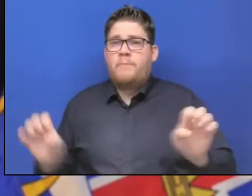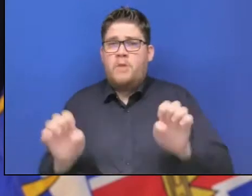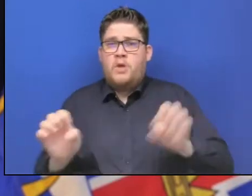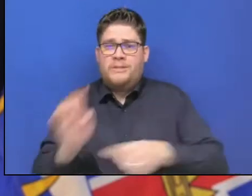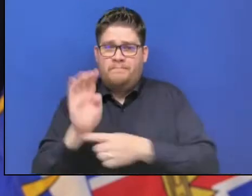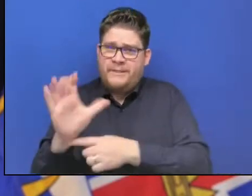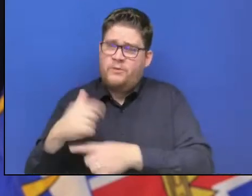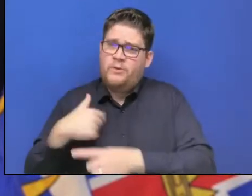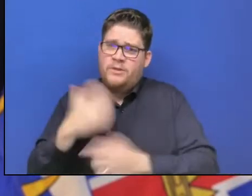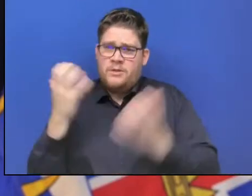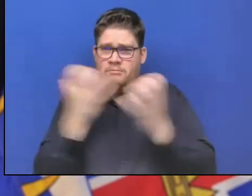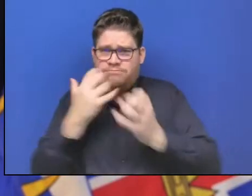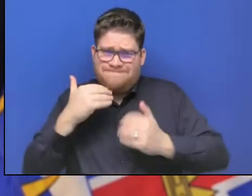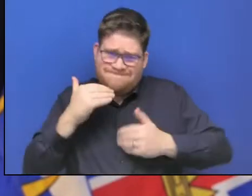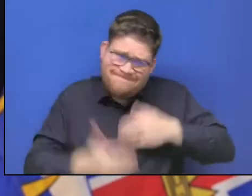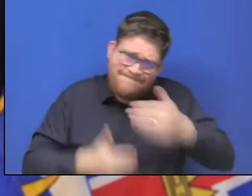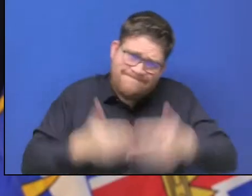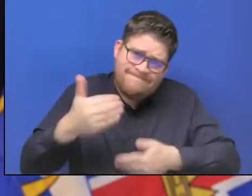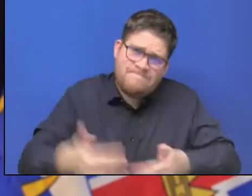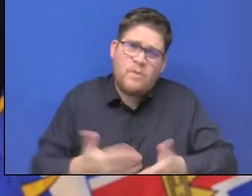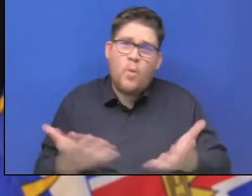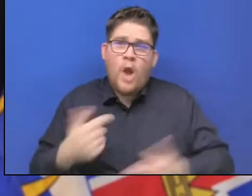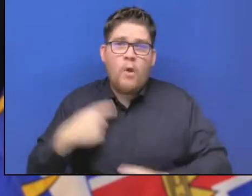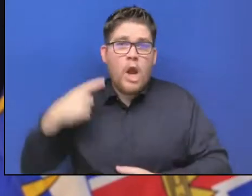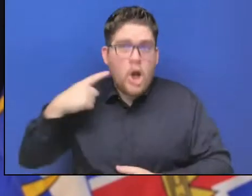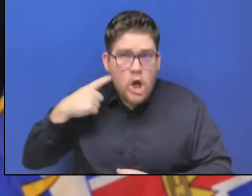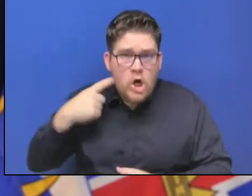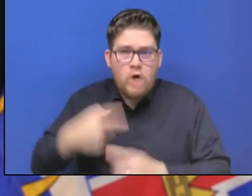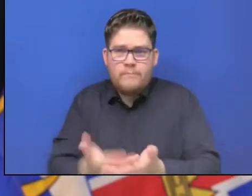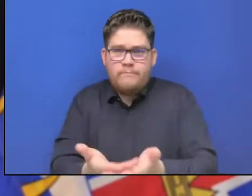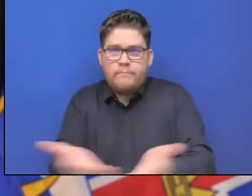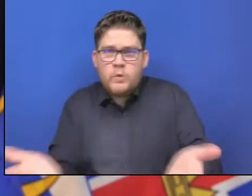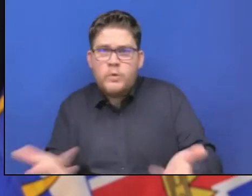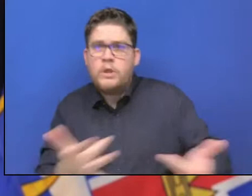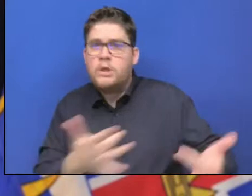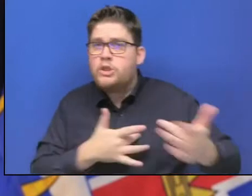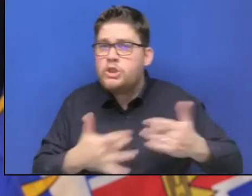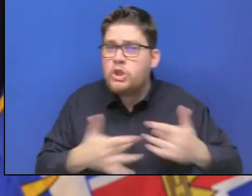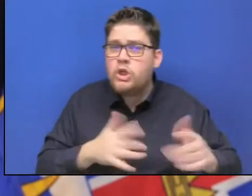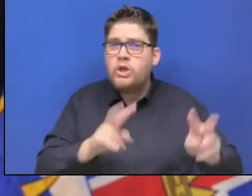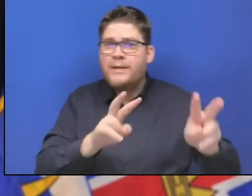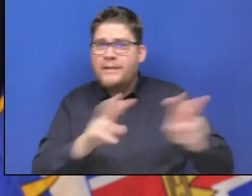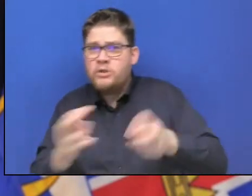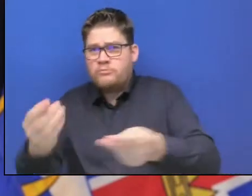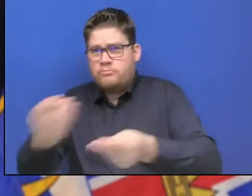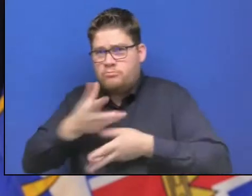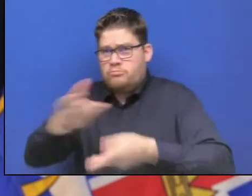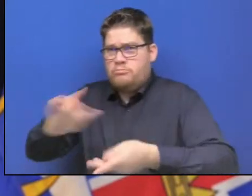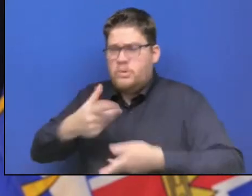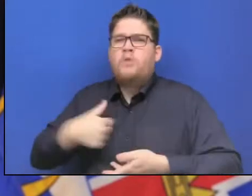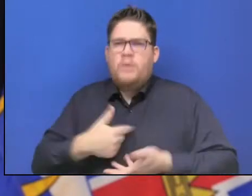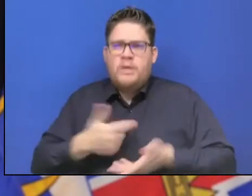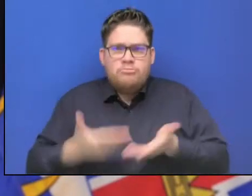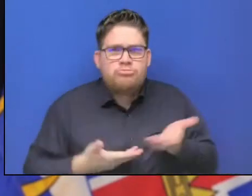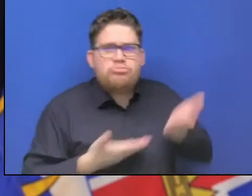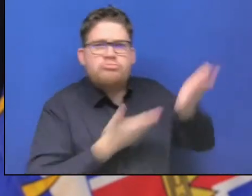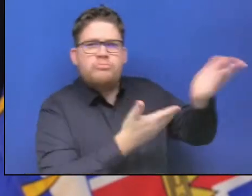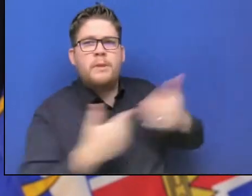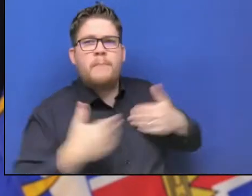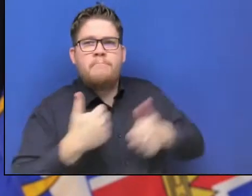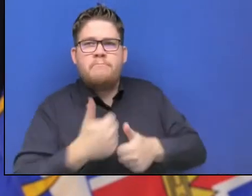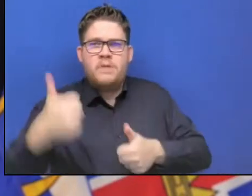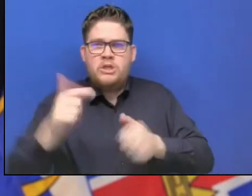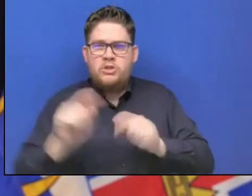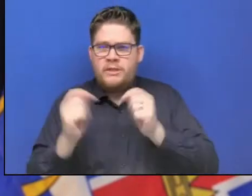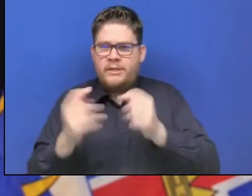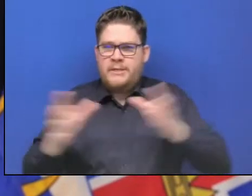are acting on. We are also hearing a shared interest in building back better to make communities more resilient to climate change and these kinds of